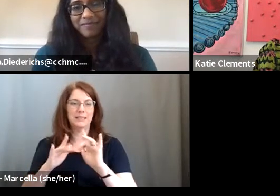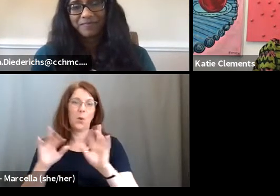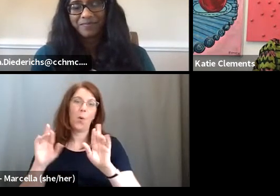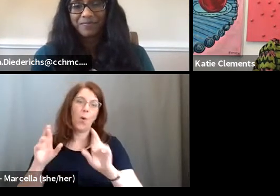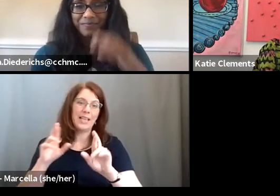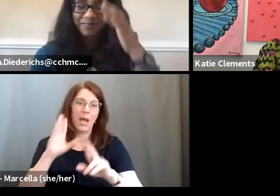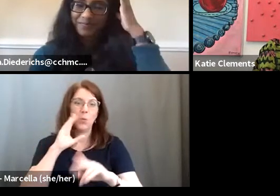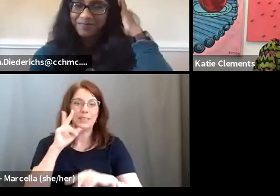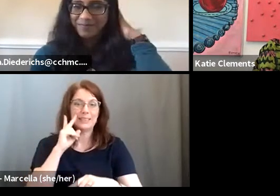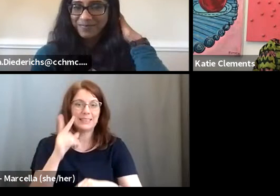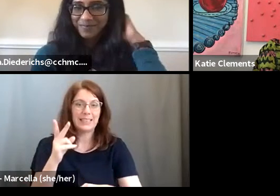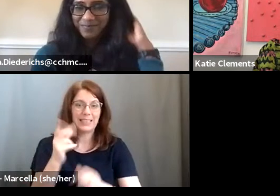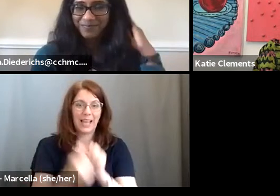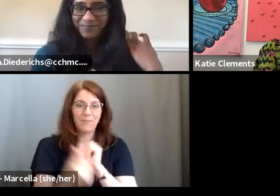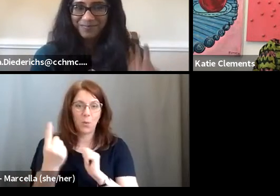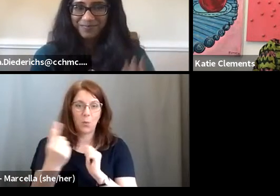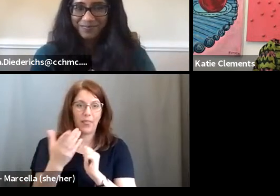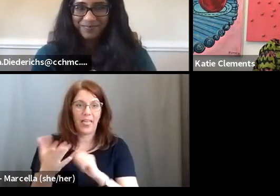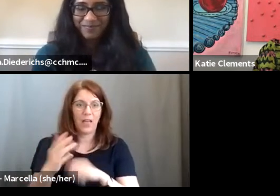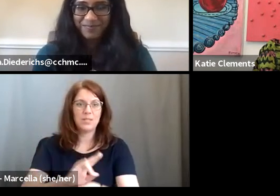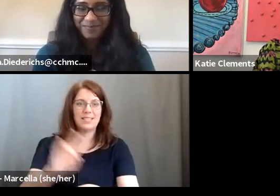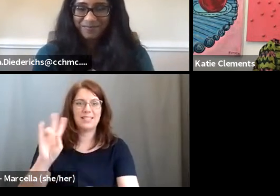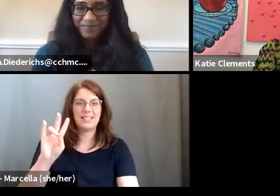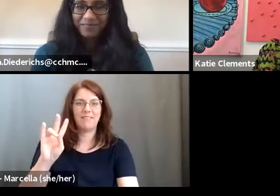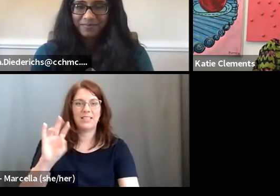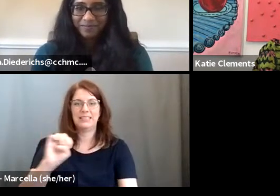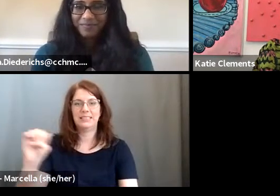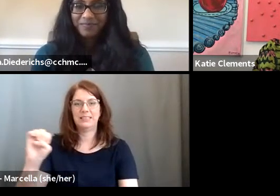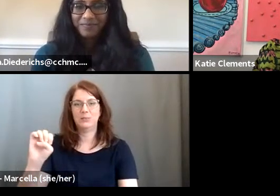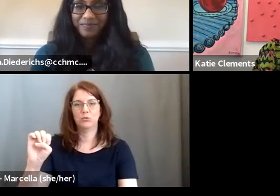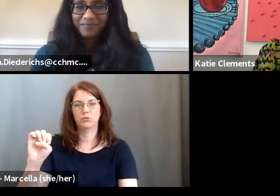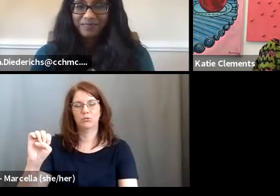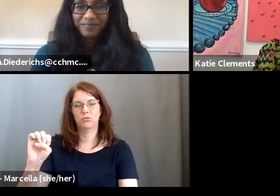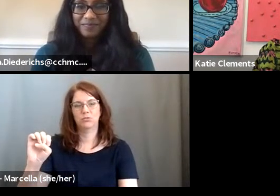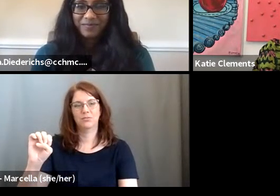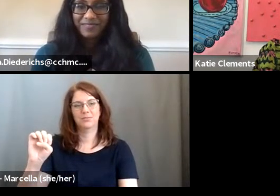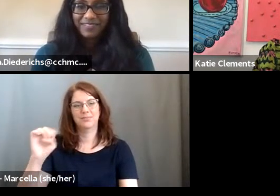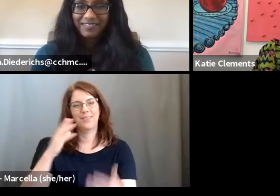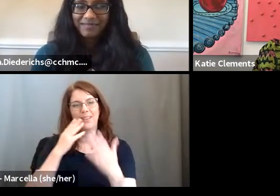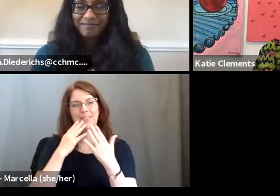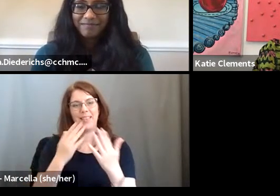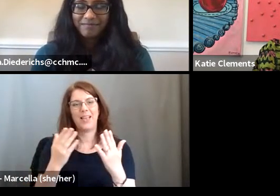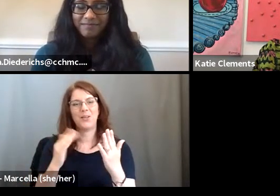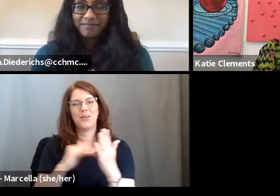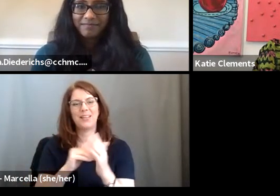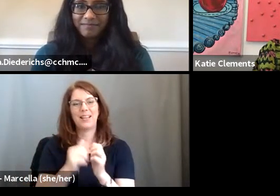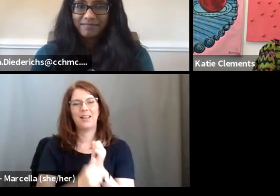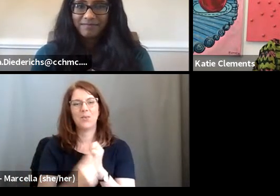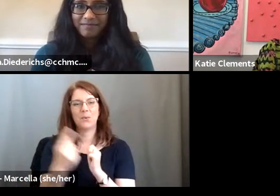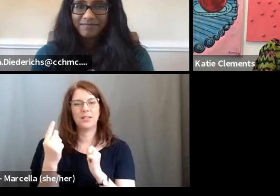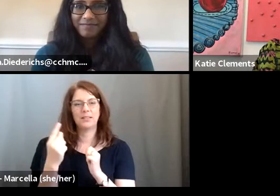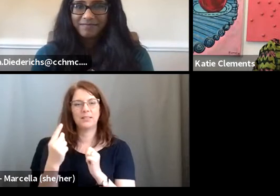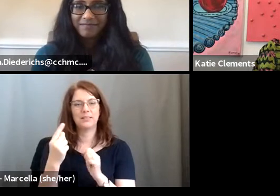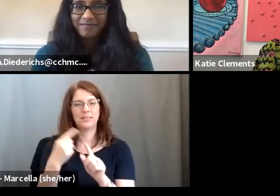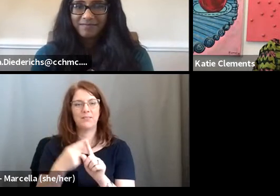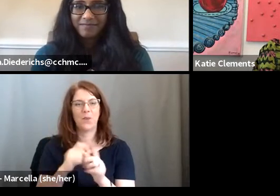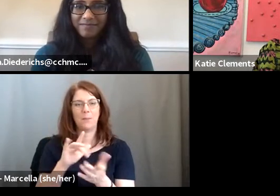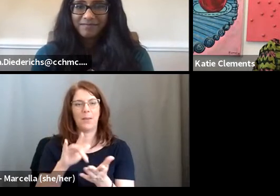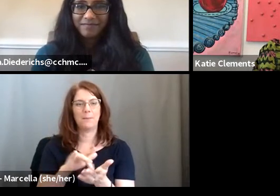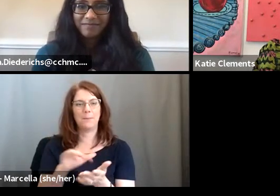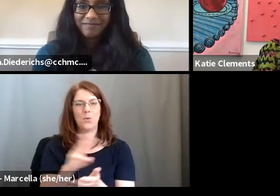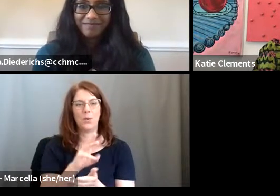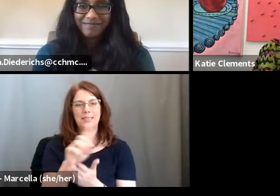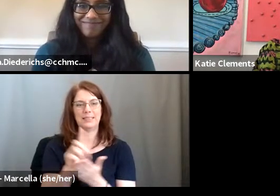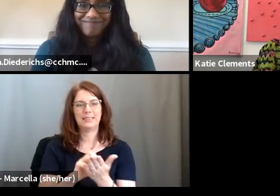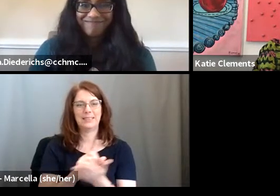everyone there. Um, it's 7 PM Eastern. So thank you again, everyone, um, from Midwest design